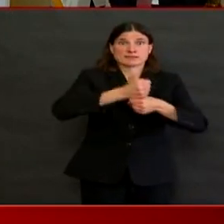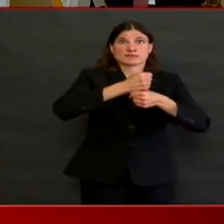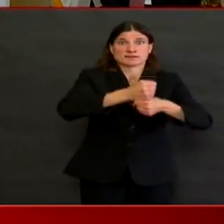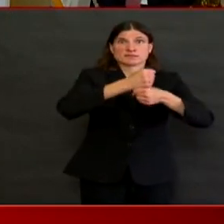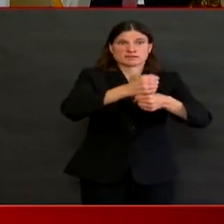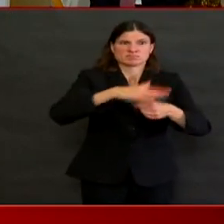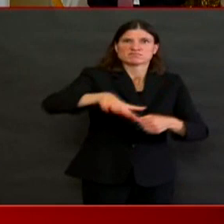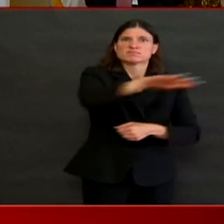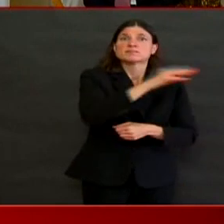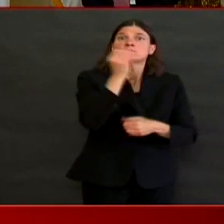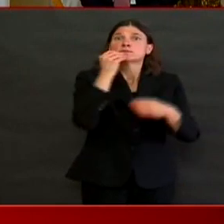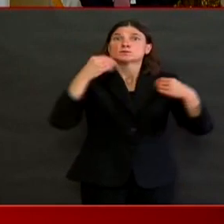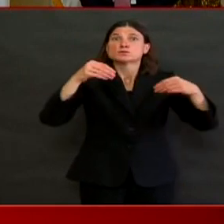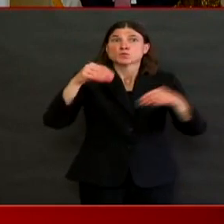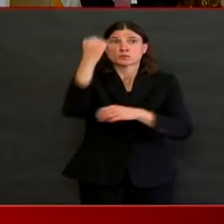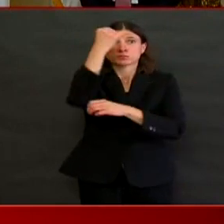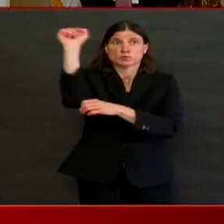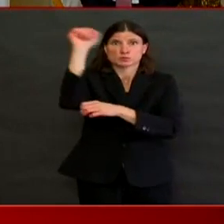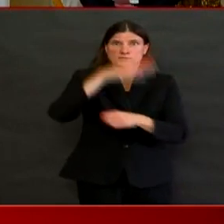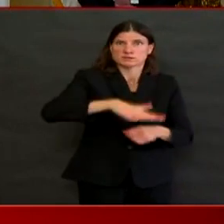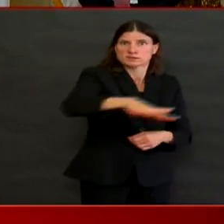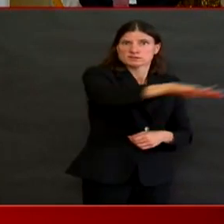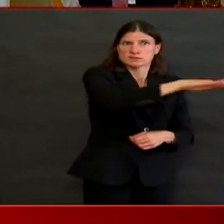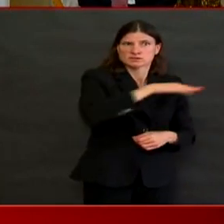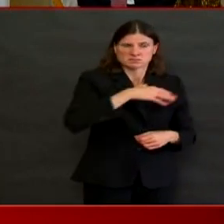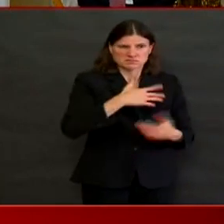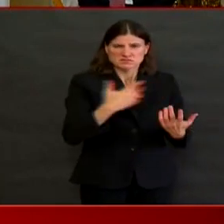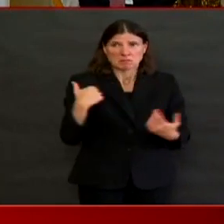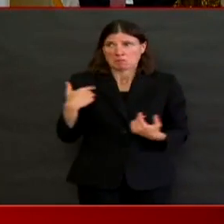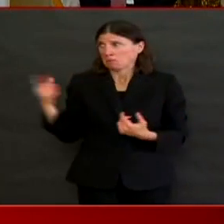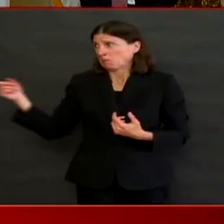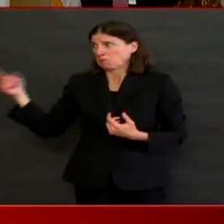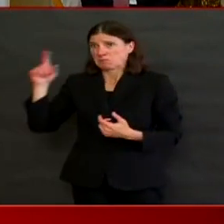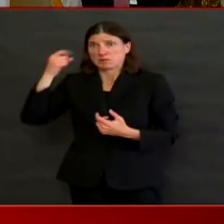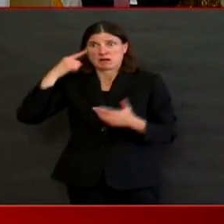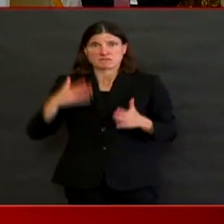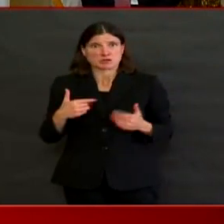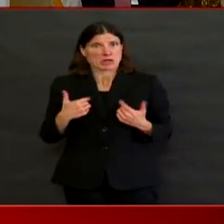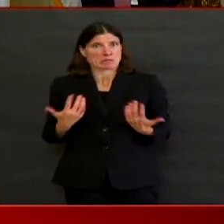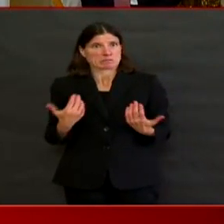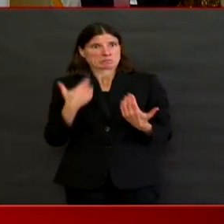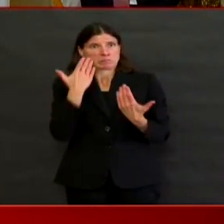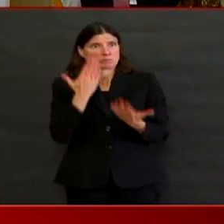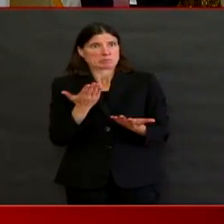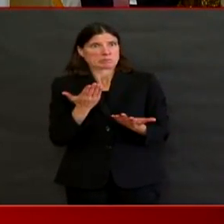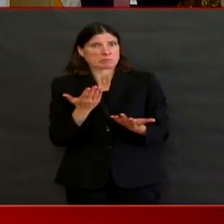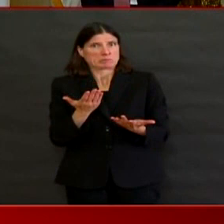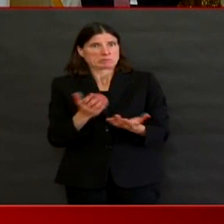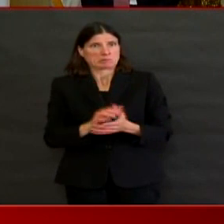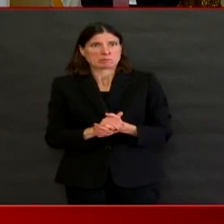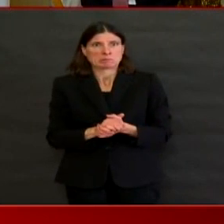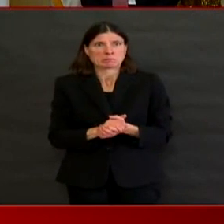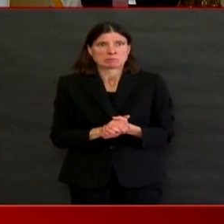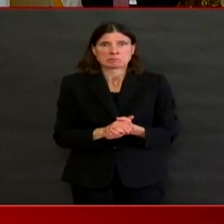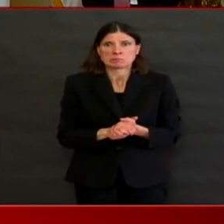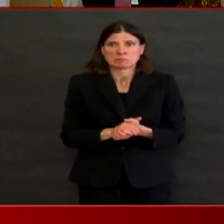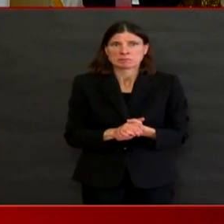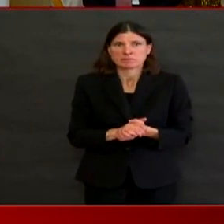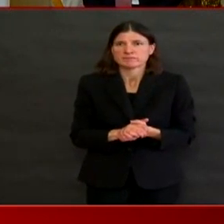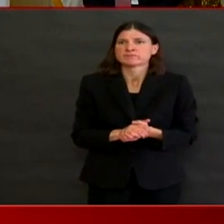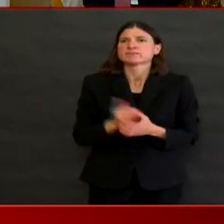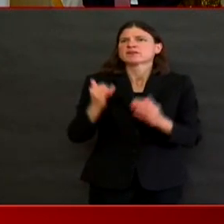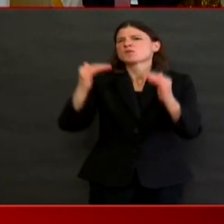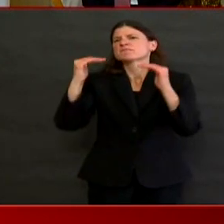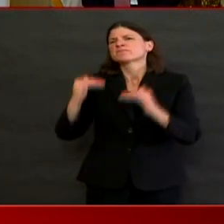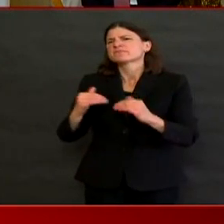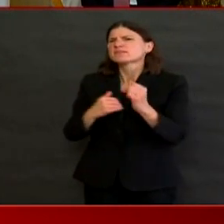Next question is from Ryan Belmore of What's Up Newport. Wedding season has arrived in Rhode Island with hundreds of weddings scheduled across the state